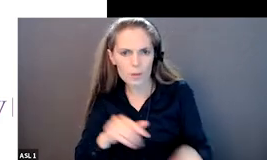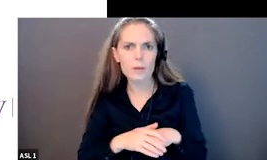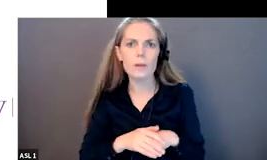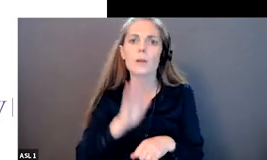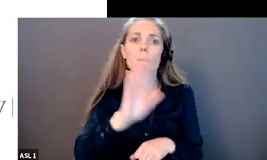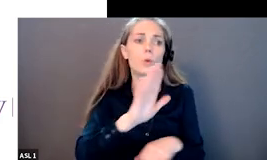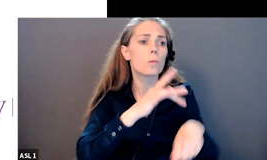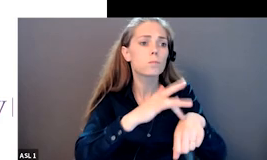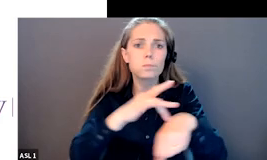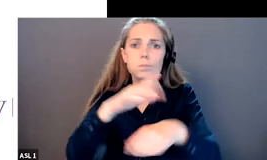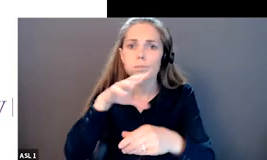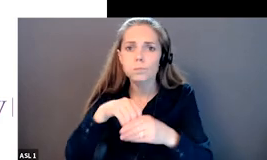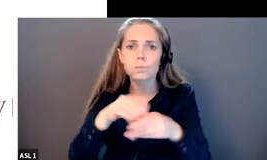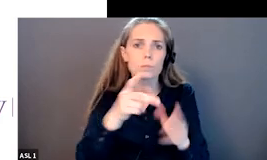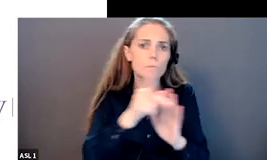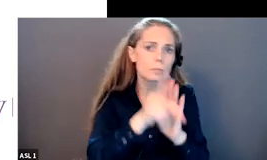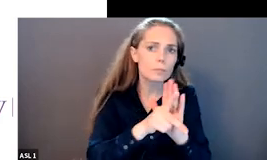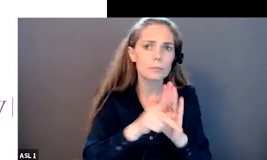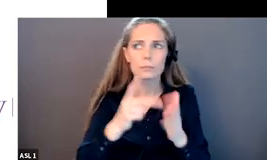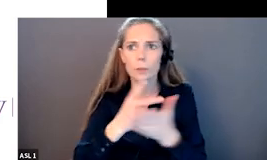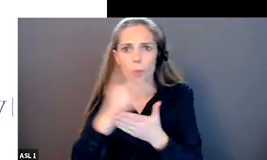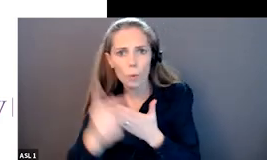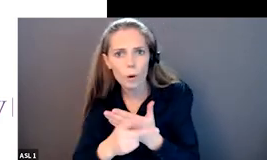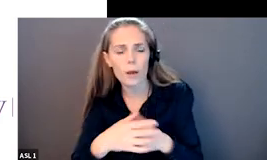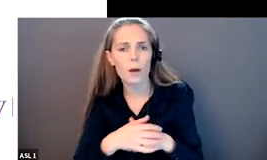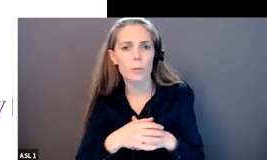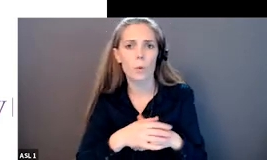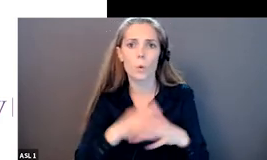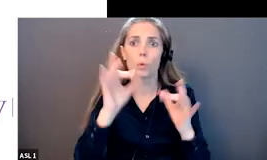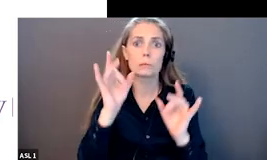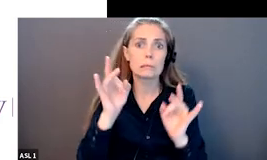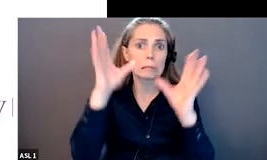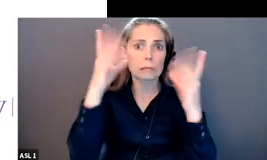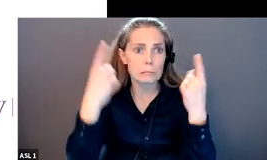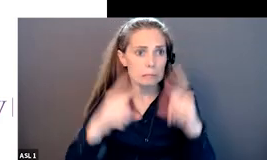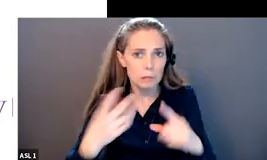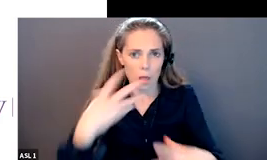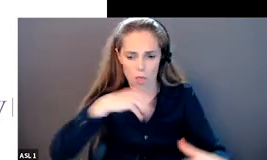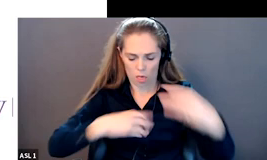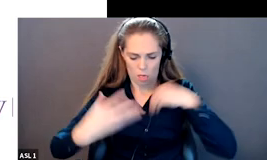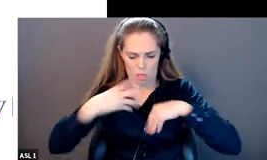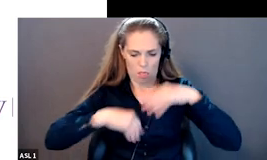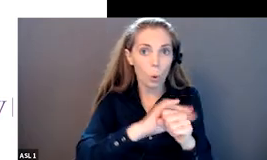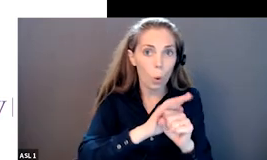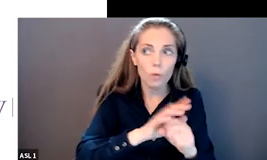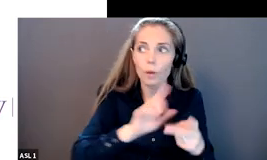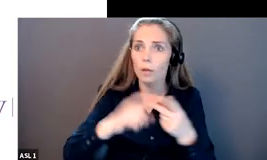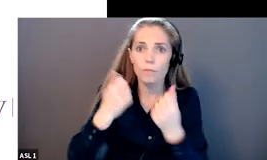-employment programs and they're shaped by crises like covid or wildfires and floods